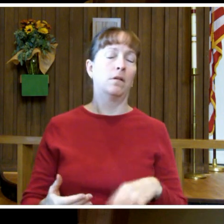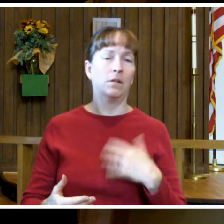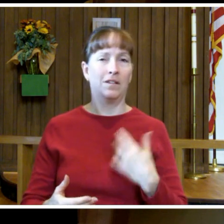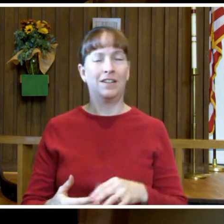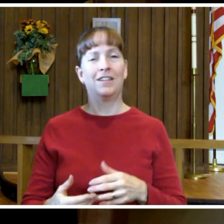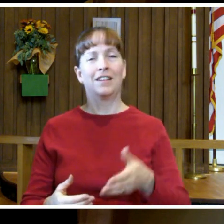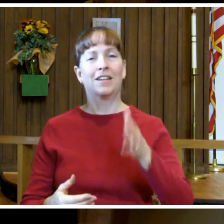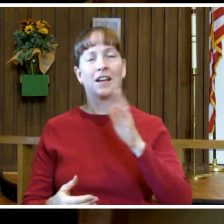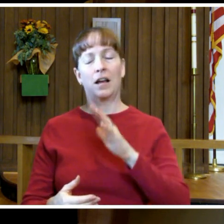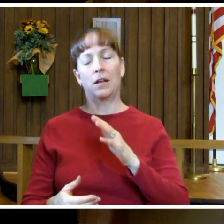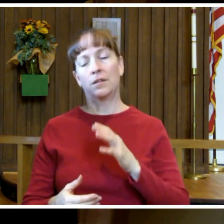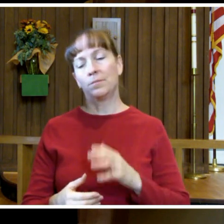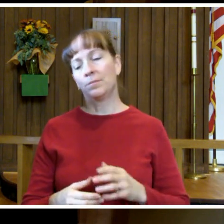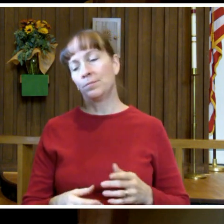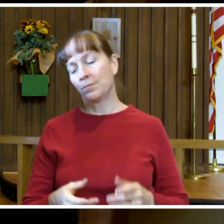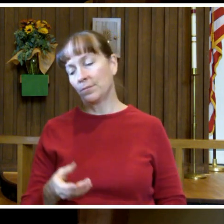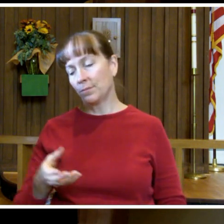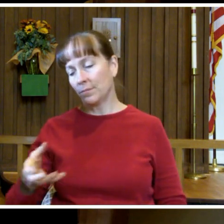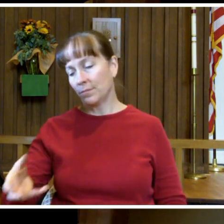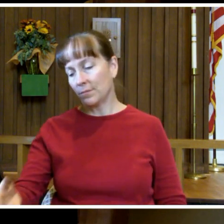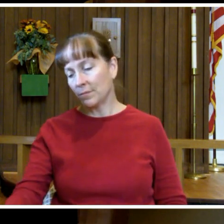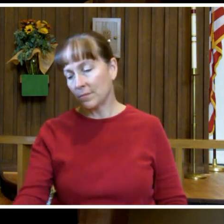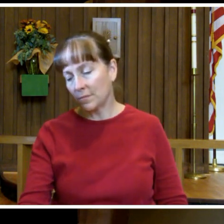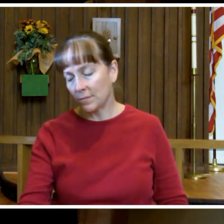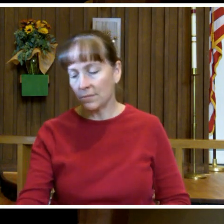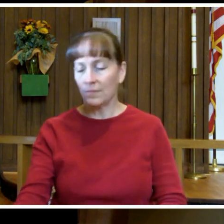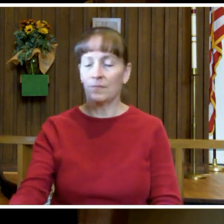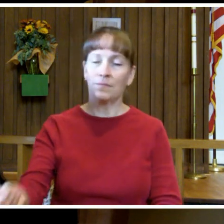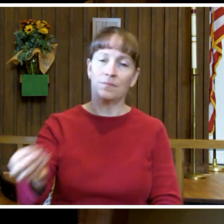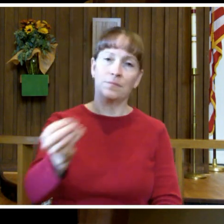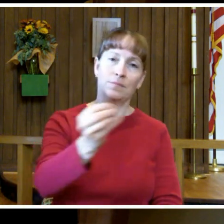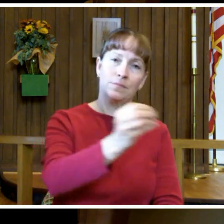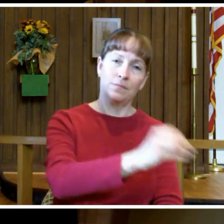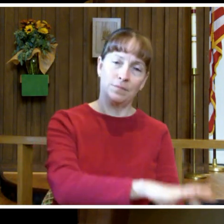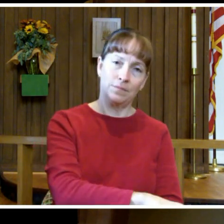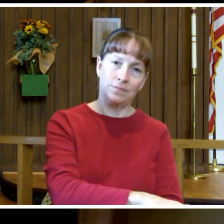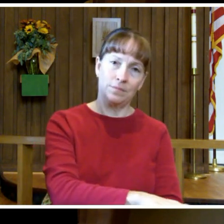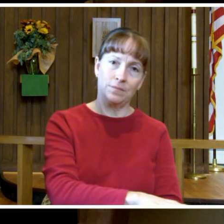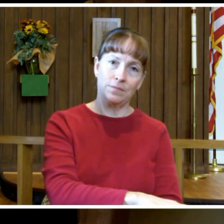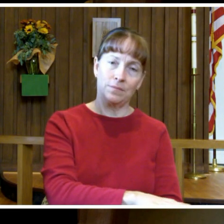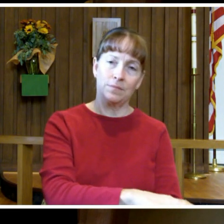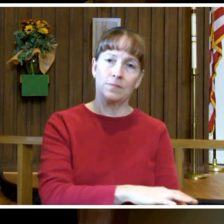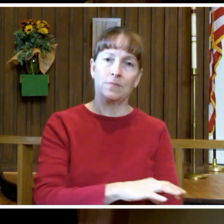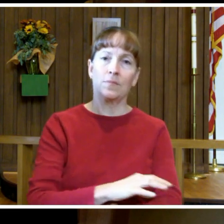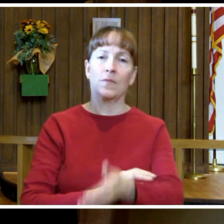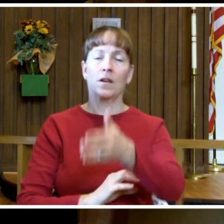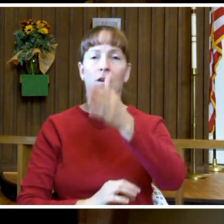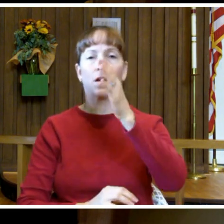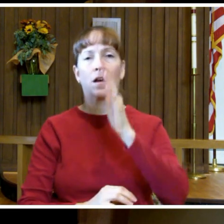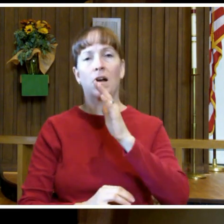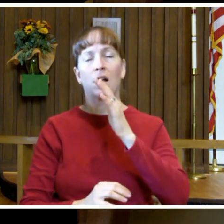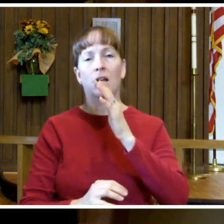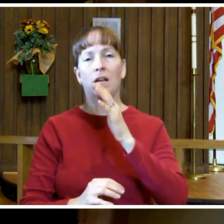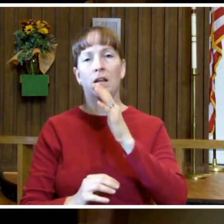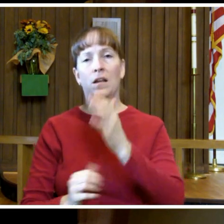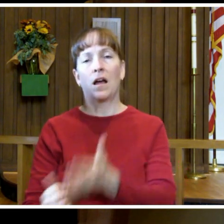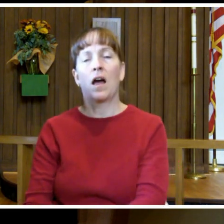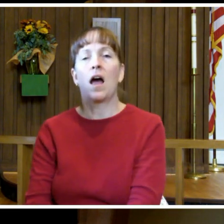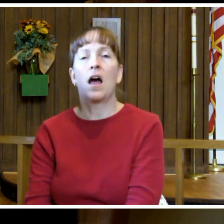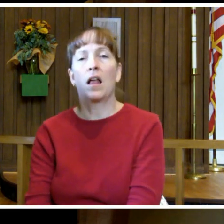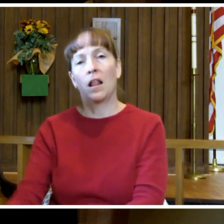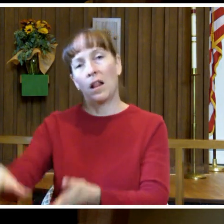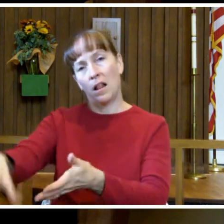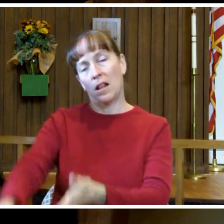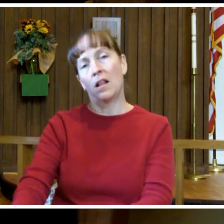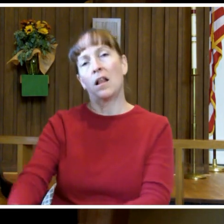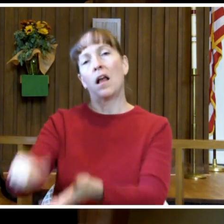God reaches down to lift them up. God reaches down to lift us up.